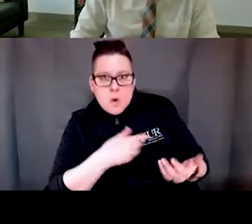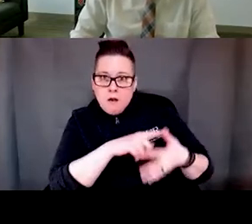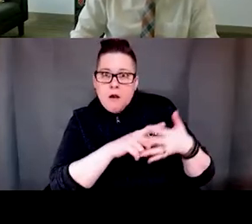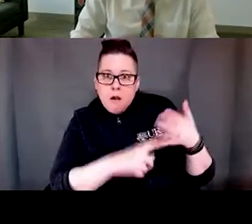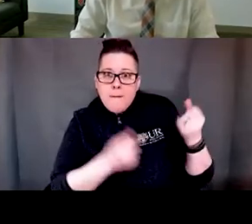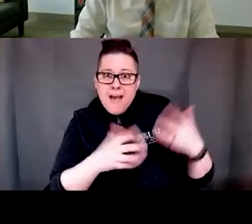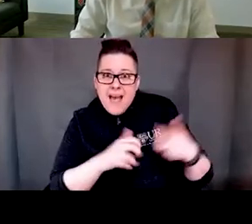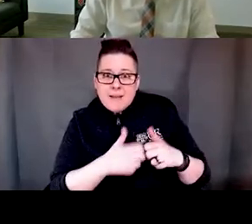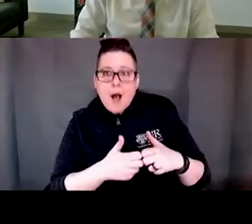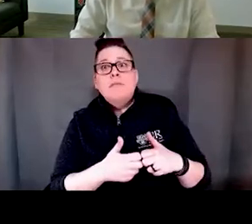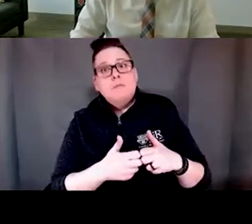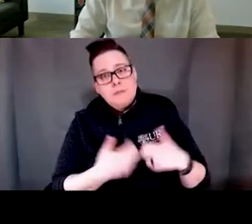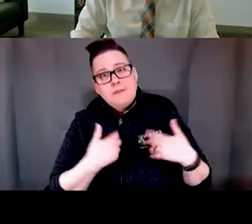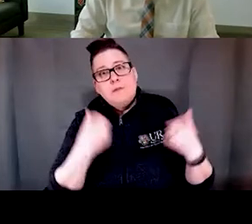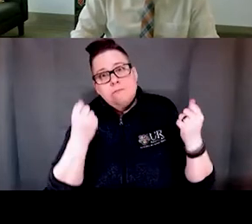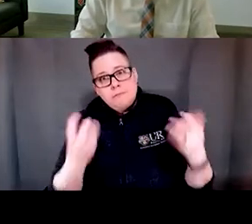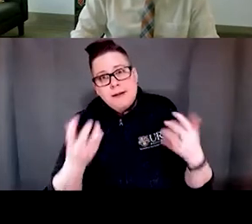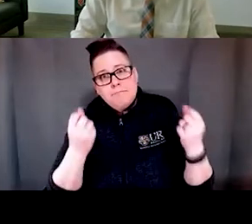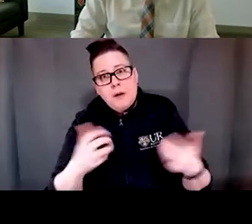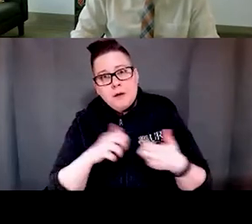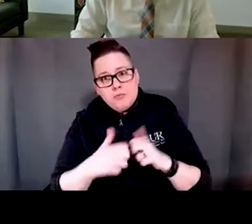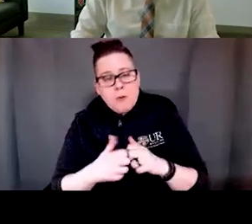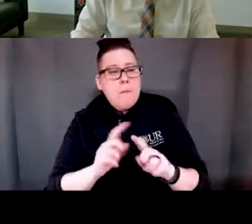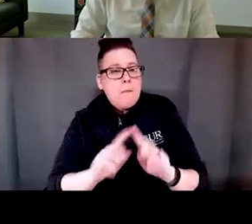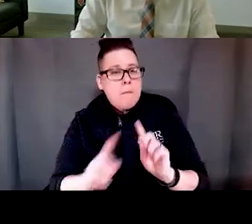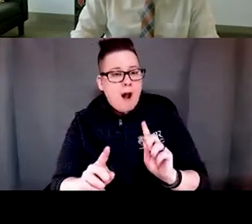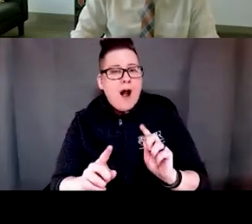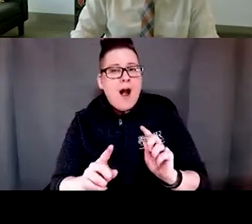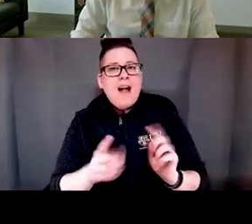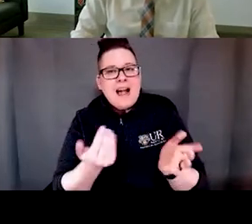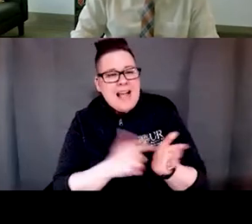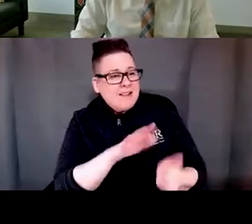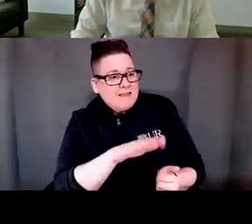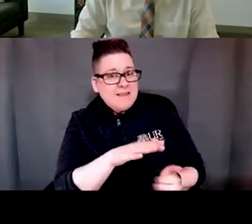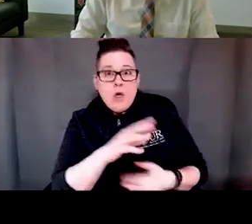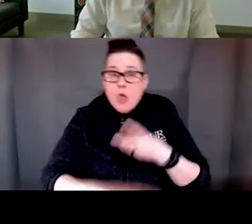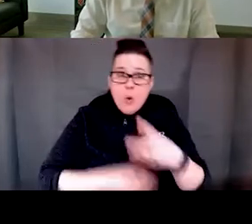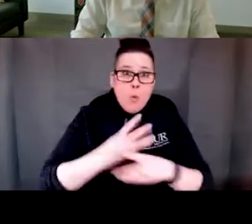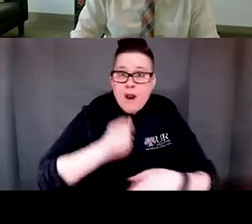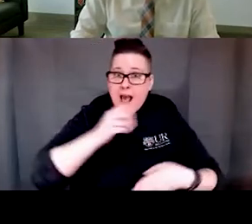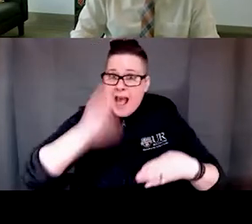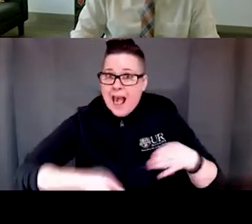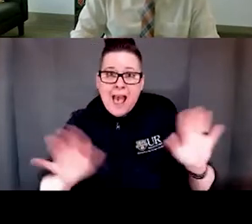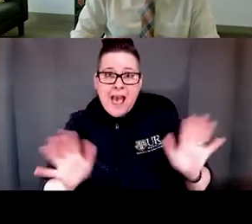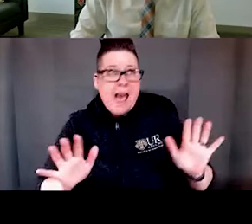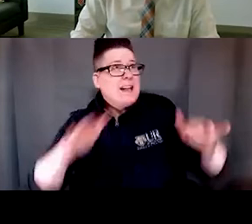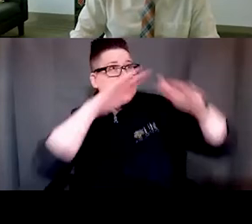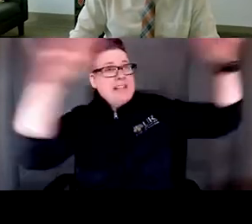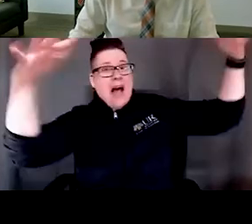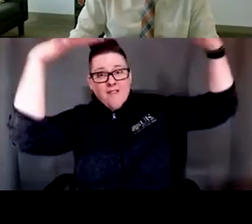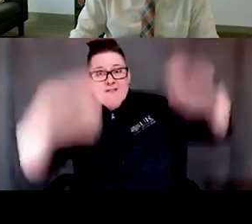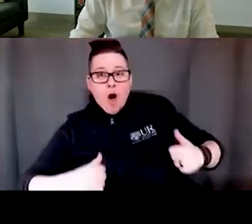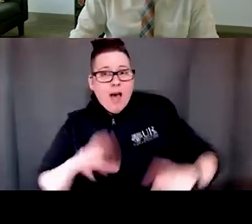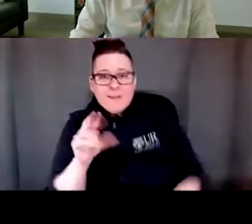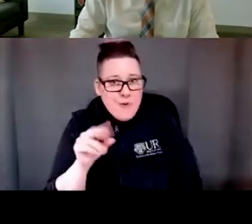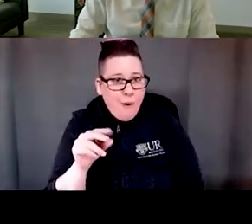they are many, but I do want to reinforce that. This guy has not fallen, that there are things that we can